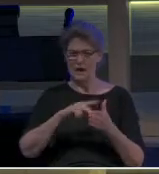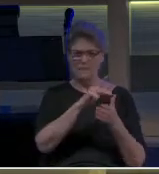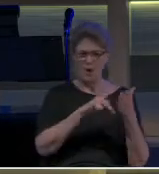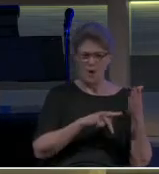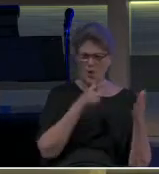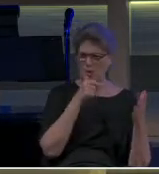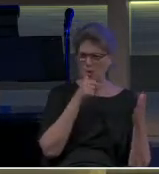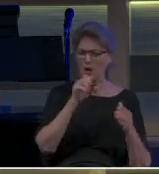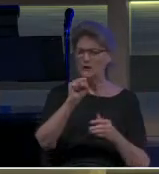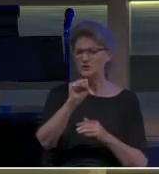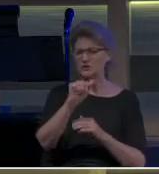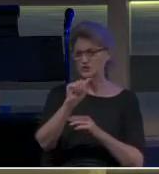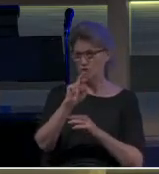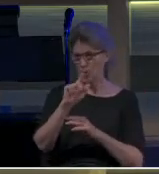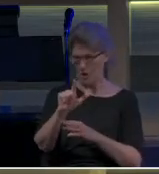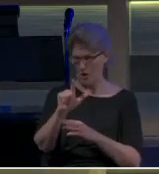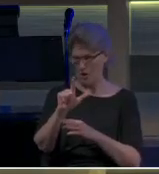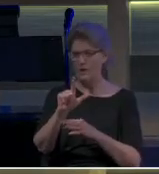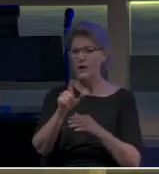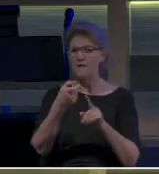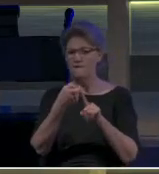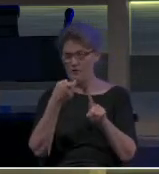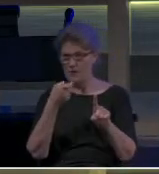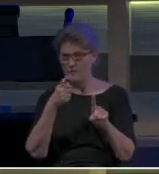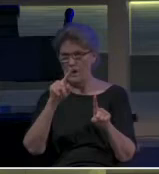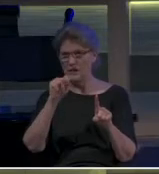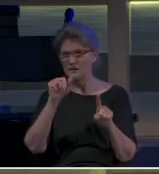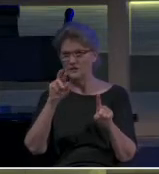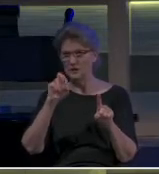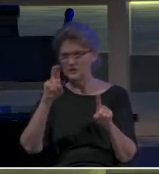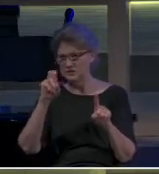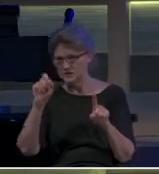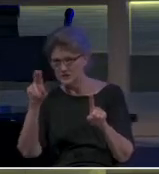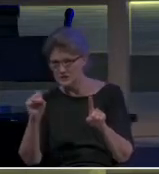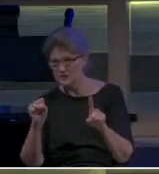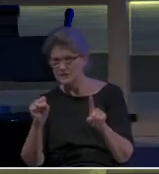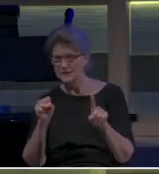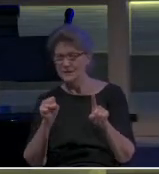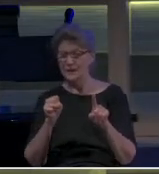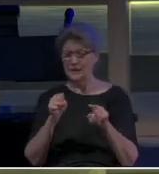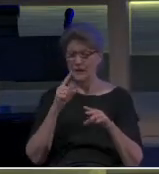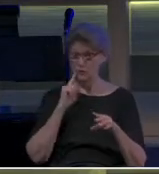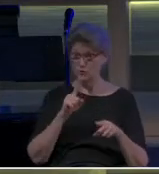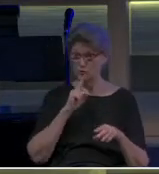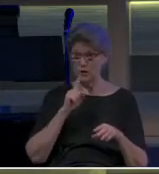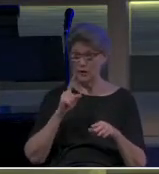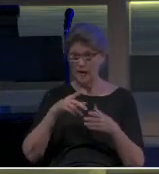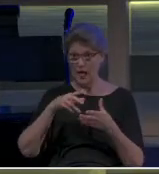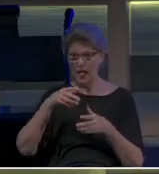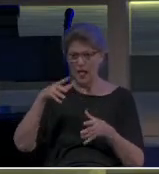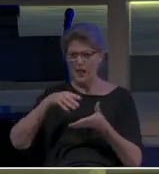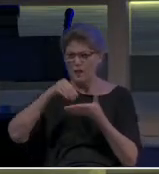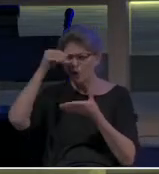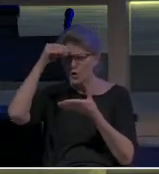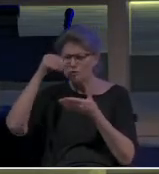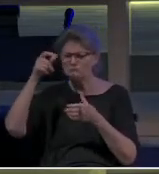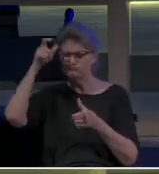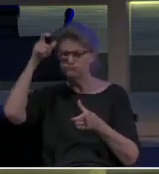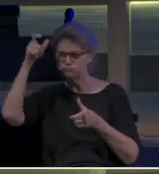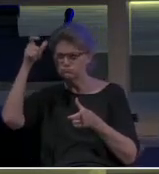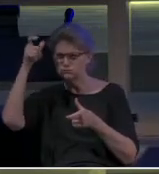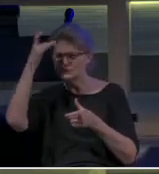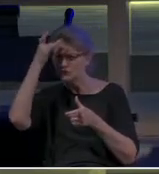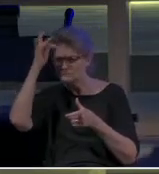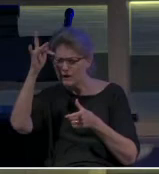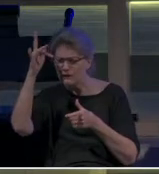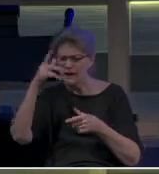Tarsus, who was a well-trained, highly respected Pharisee of his day, of the